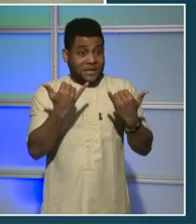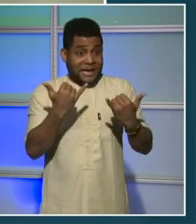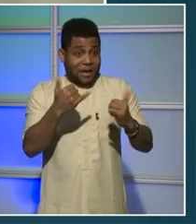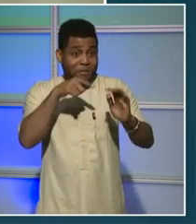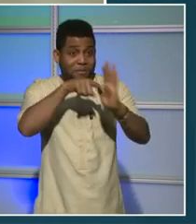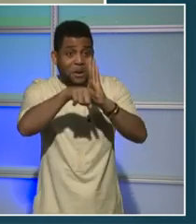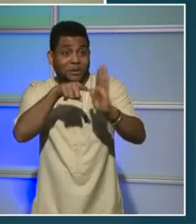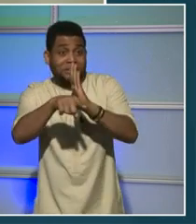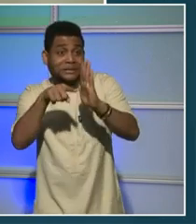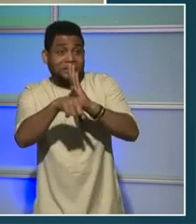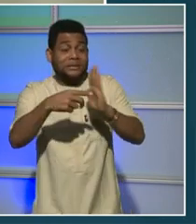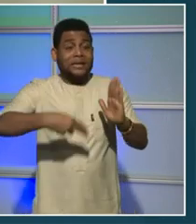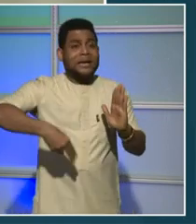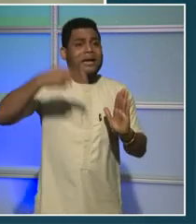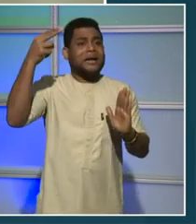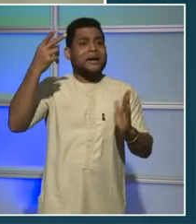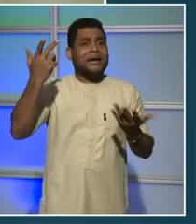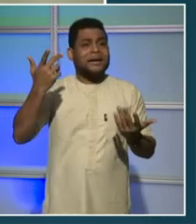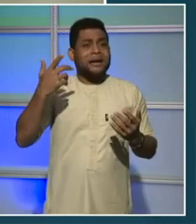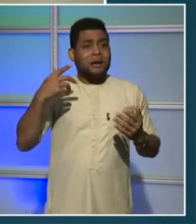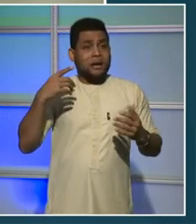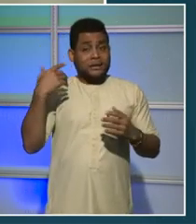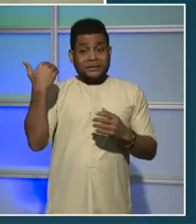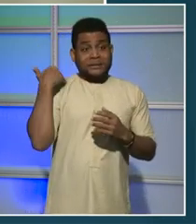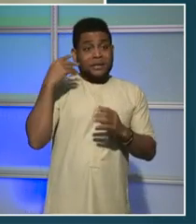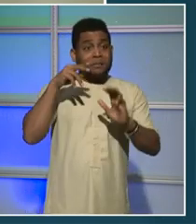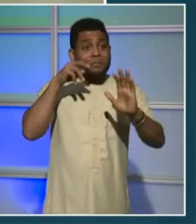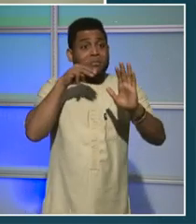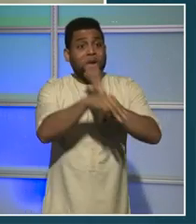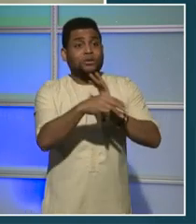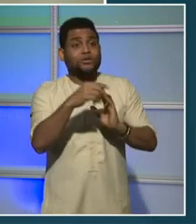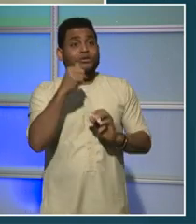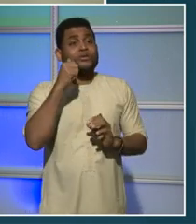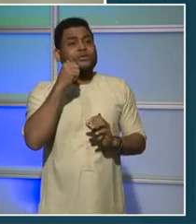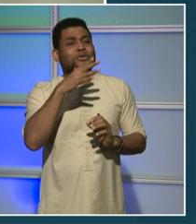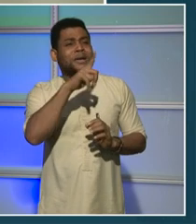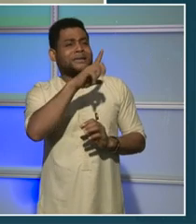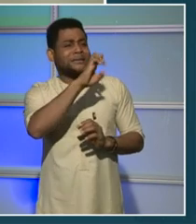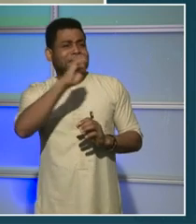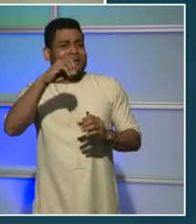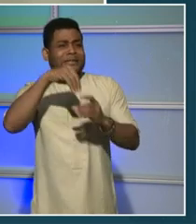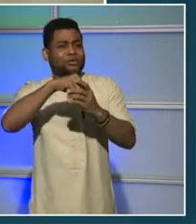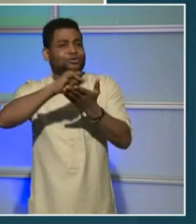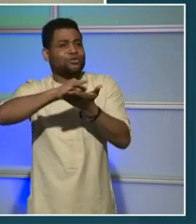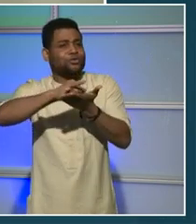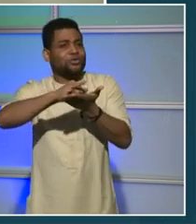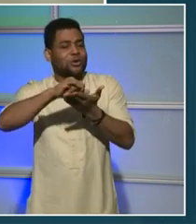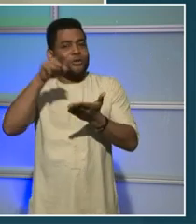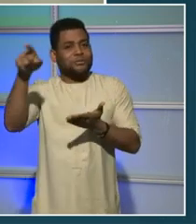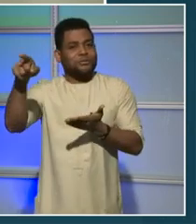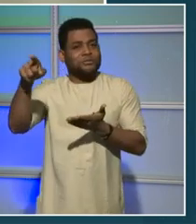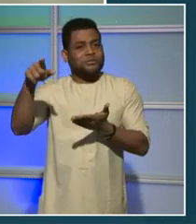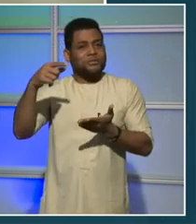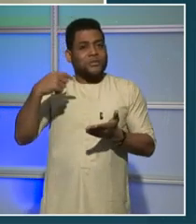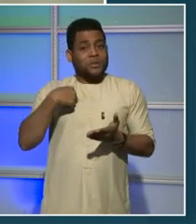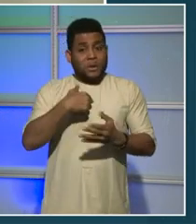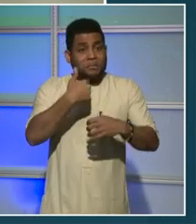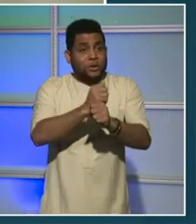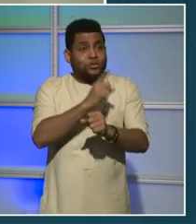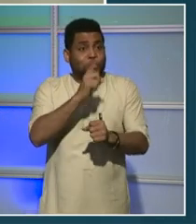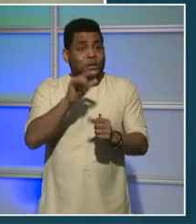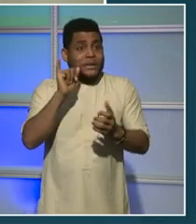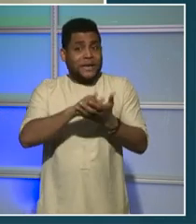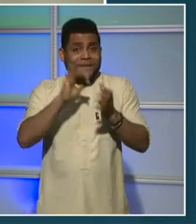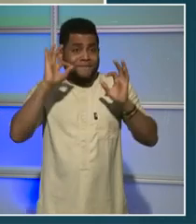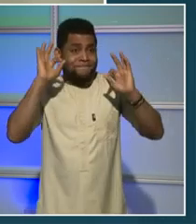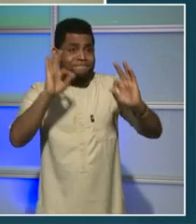murder of Christina Lee in New York City, I want to make sure that there is appropriate funding to address the urgent mental